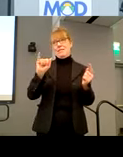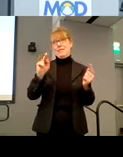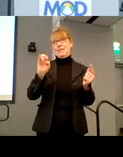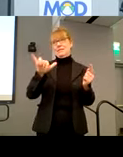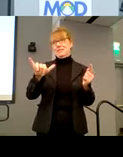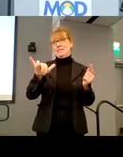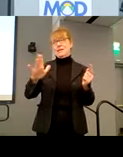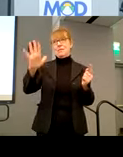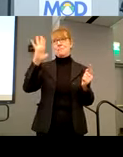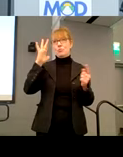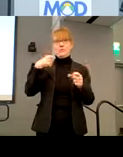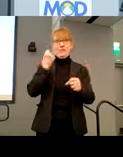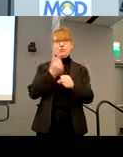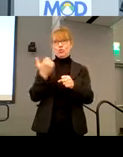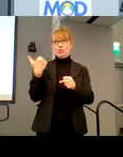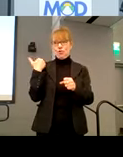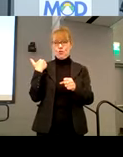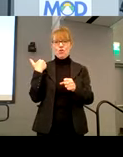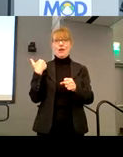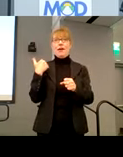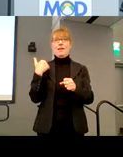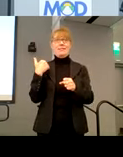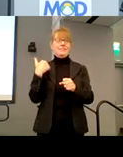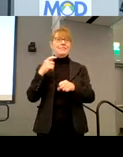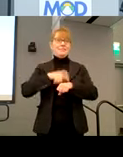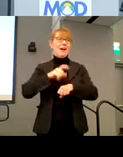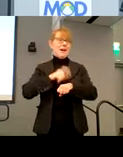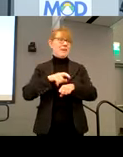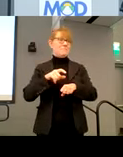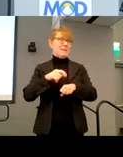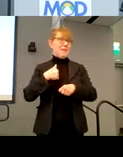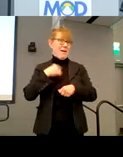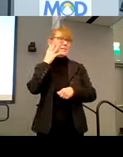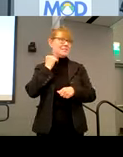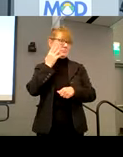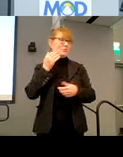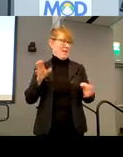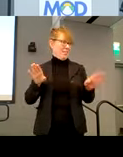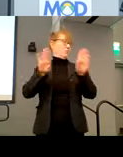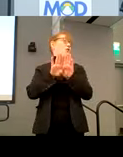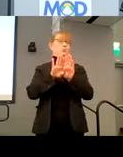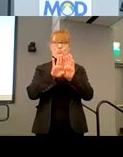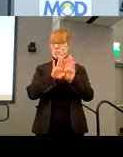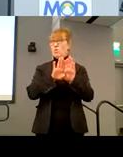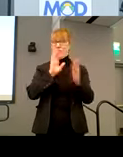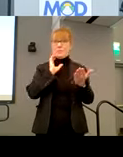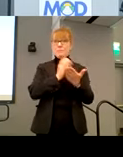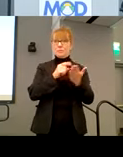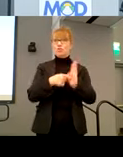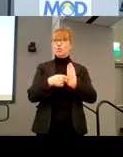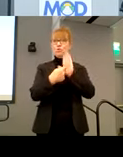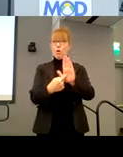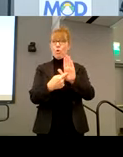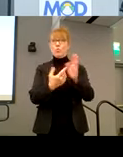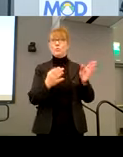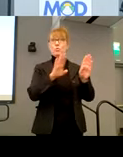ago at a time when I confronted that locked door, the picture she showed, um, of the door with